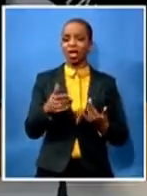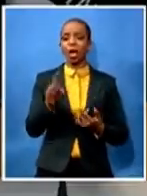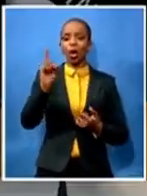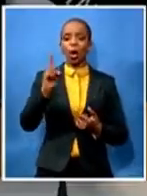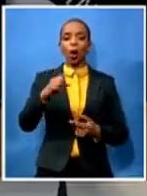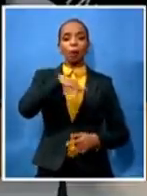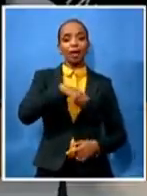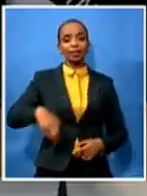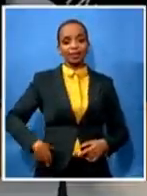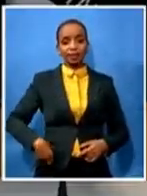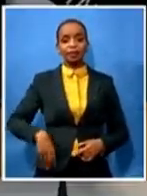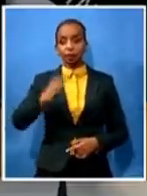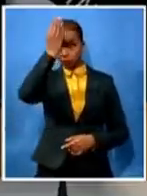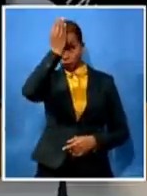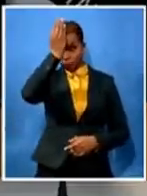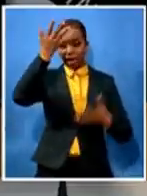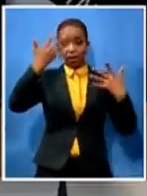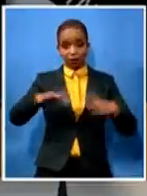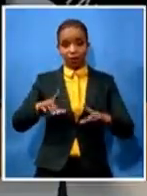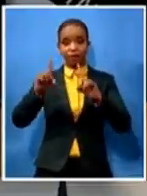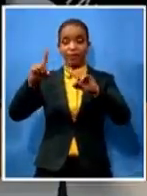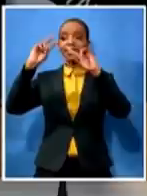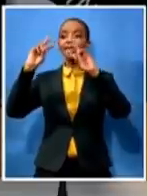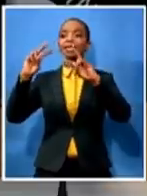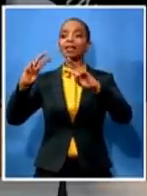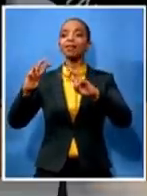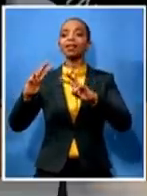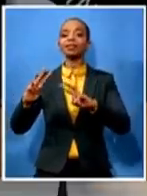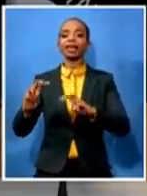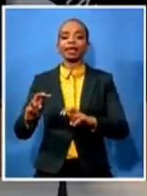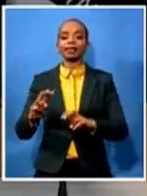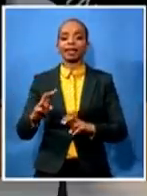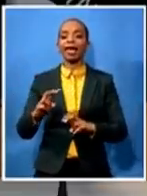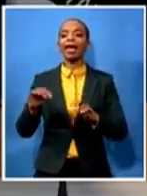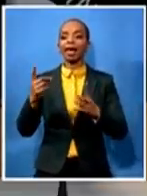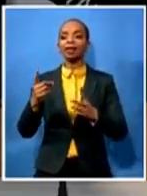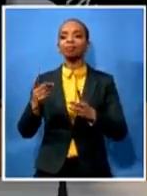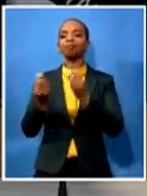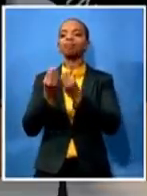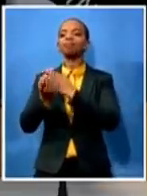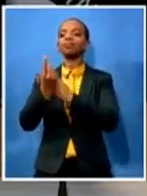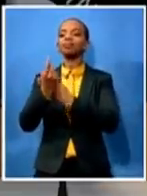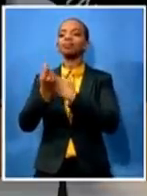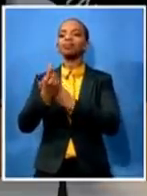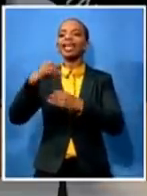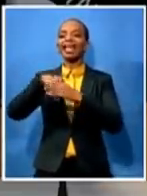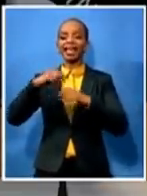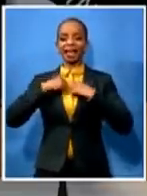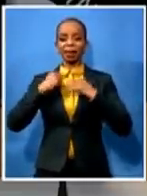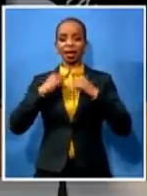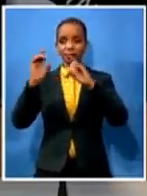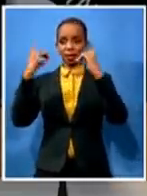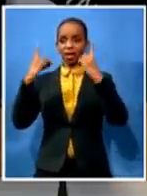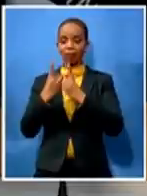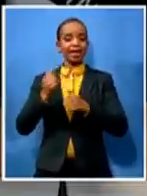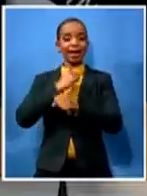my leadership without having even said anything to me but it came out and there was there was investigation